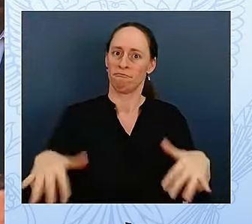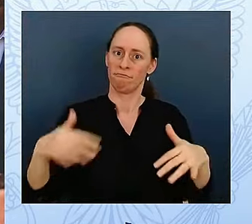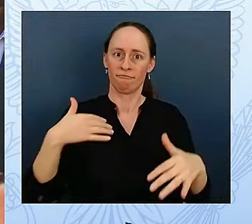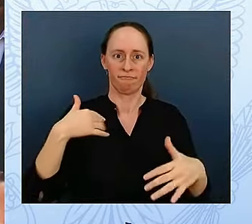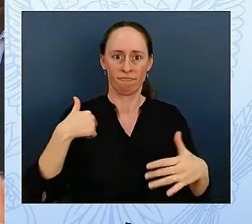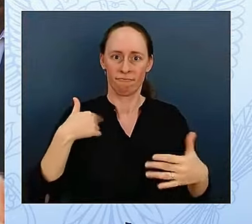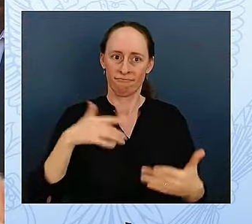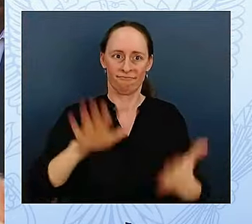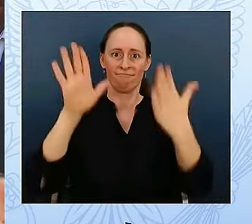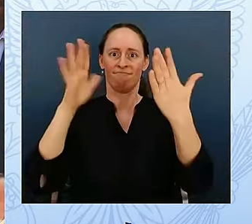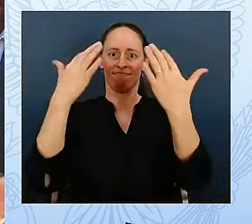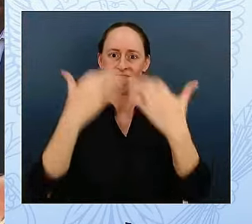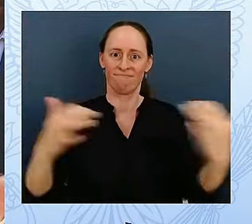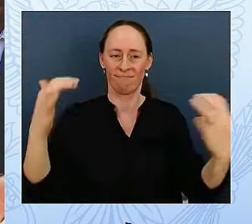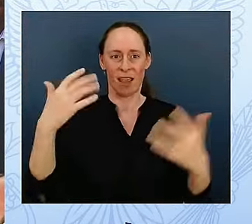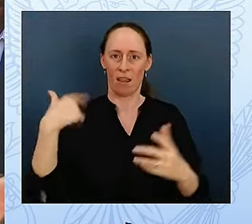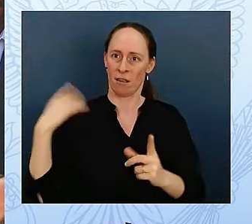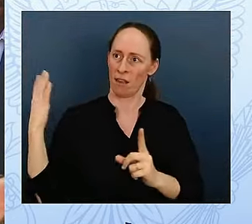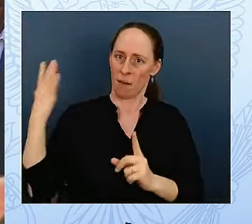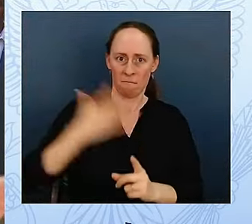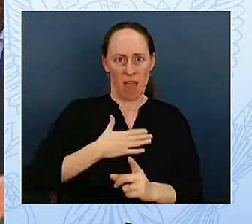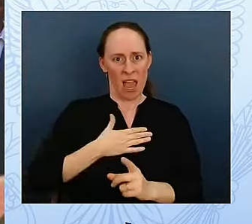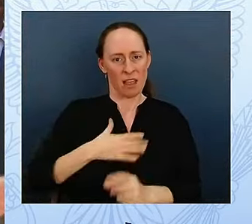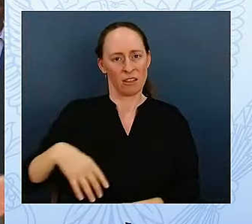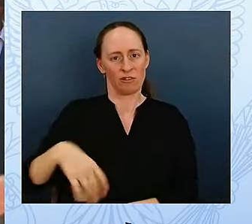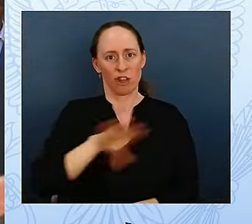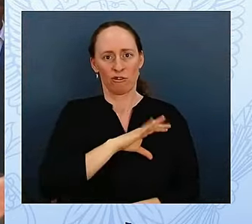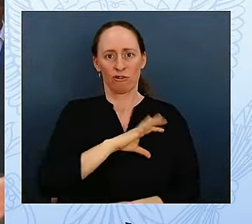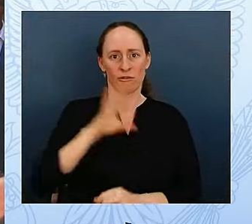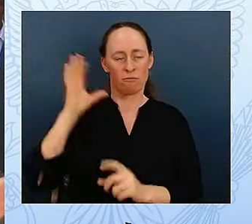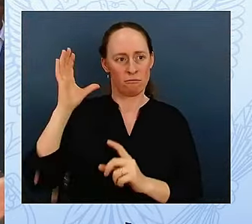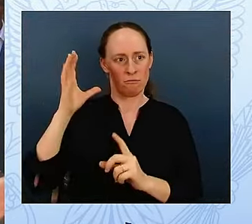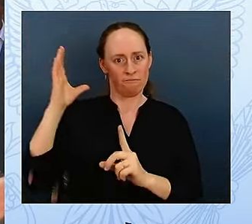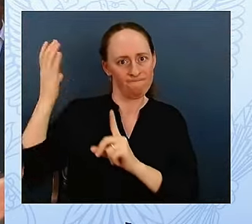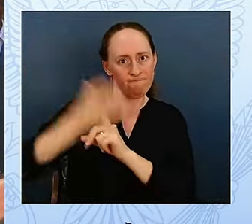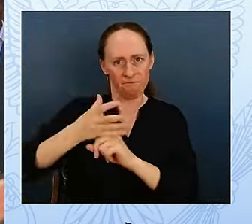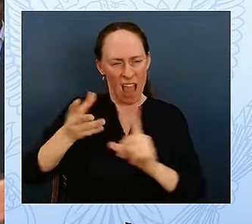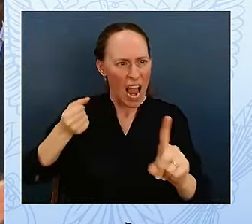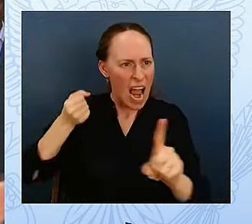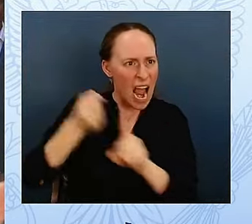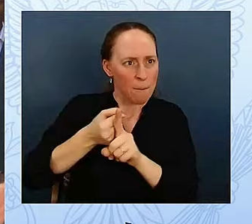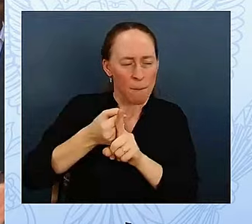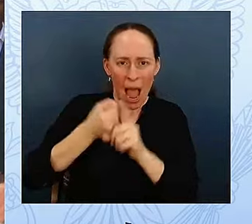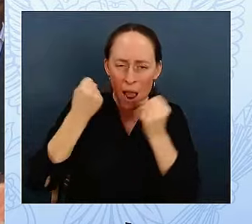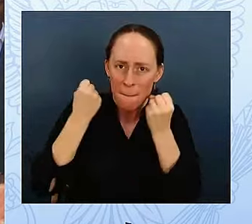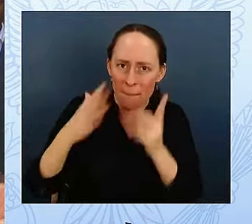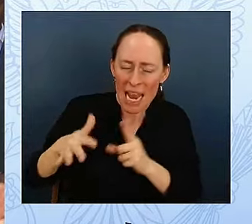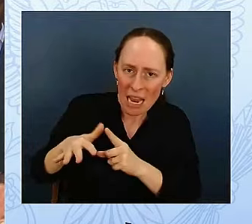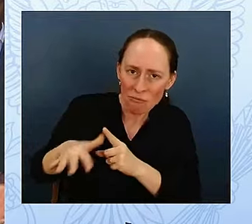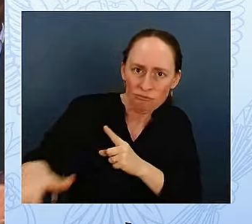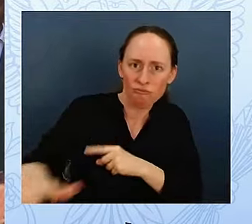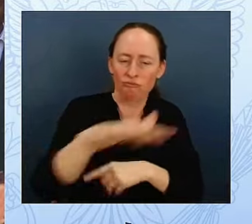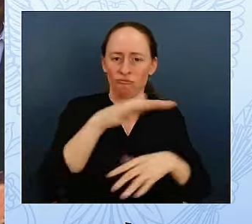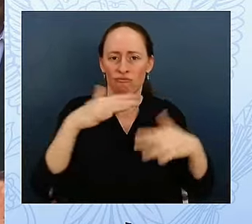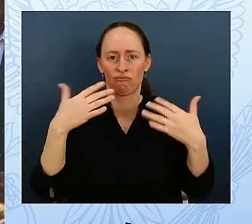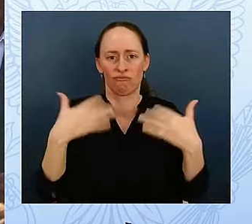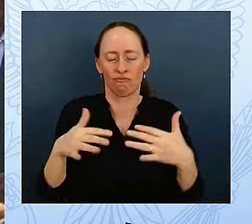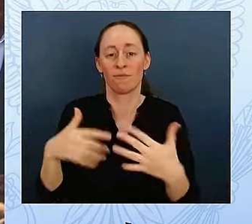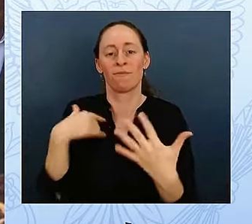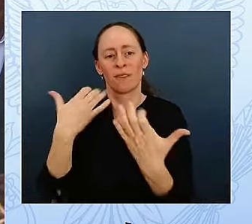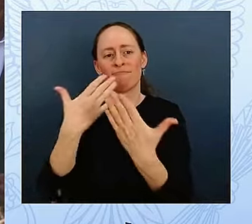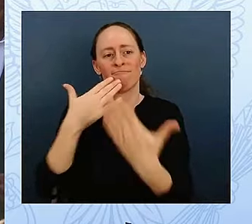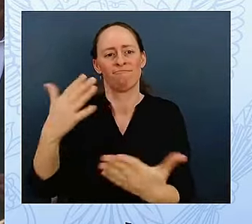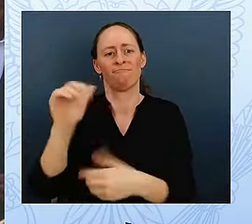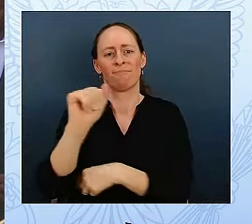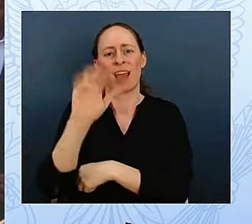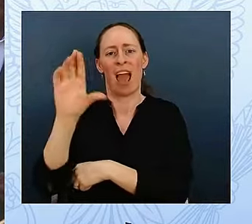others as well, Jed Bartlett. So thank you, Aaron, for this opportunity. You know, the Irish tell